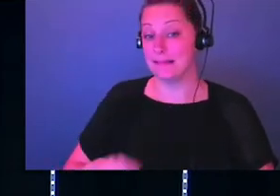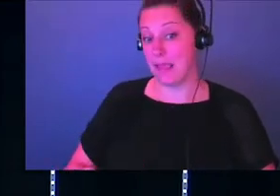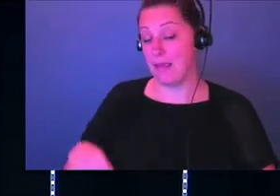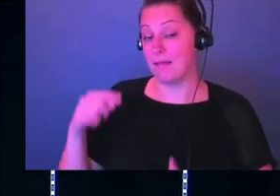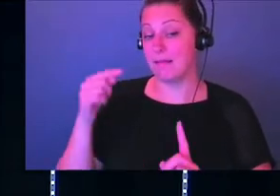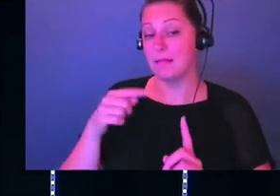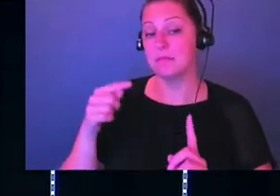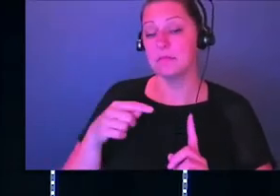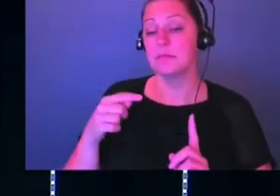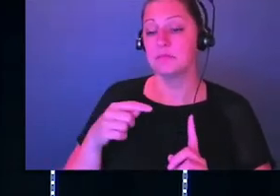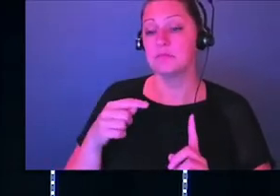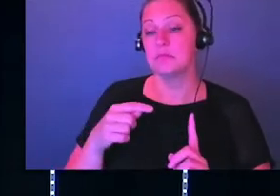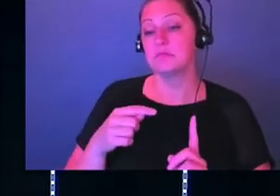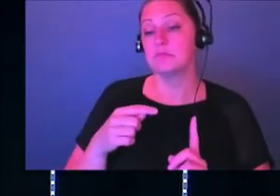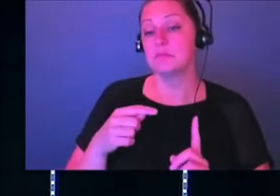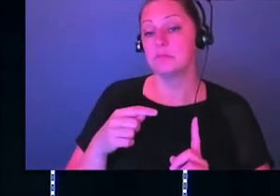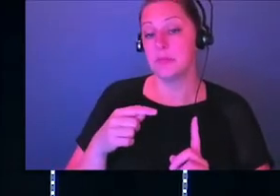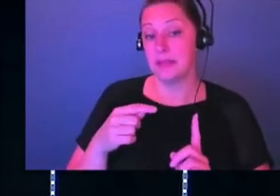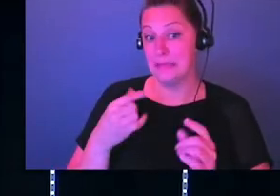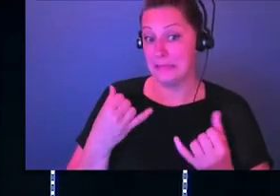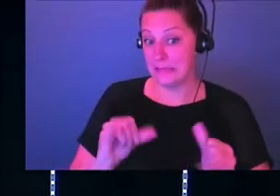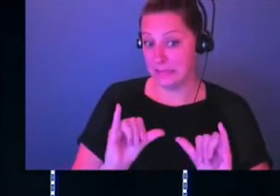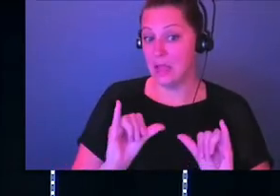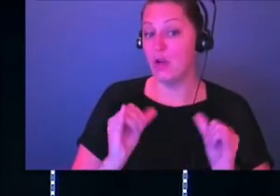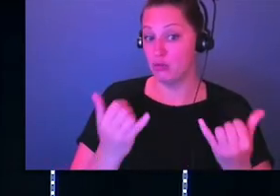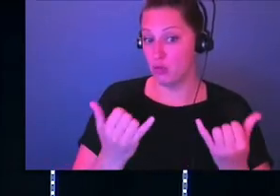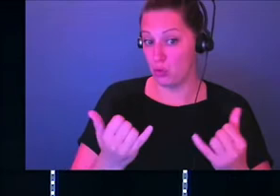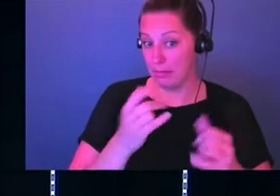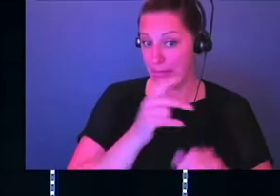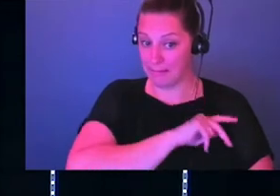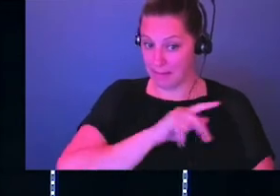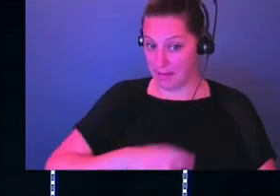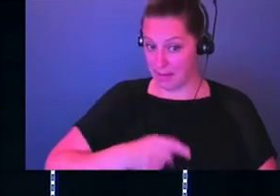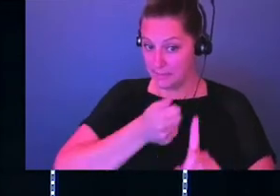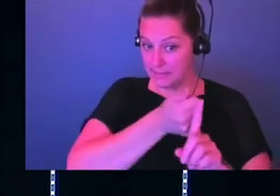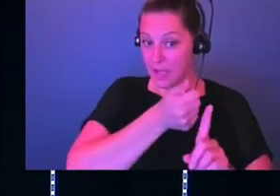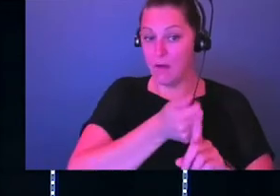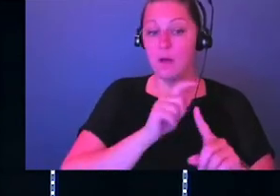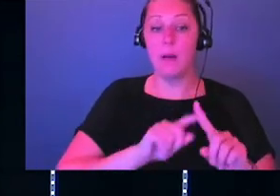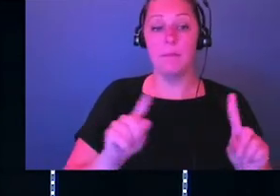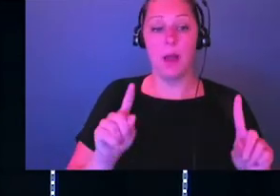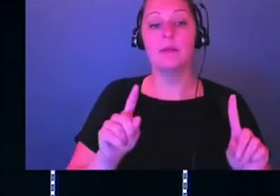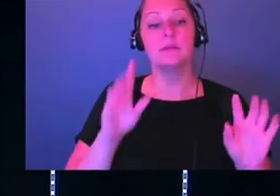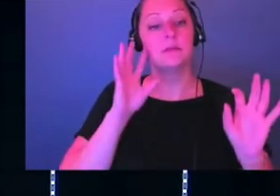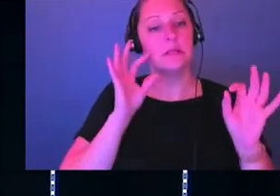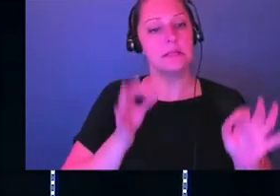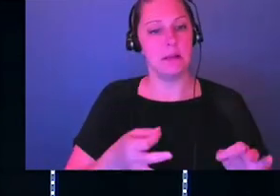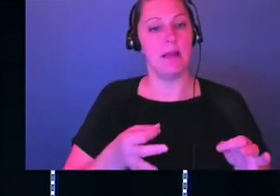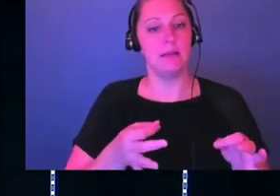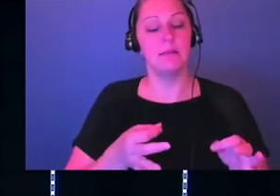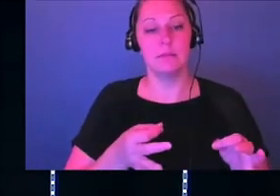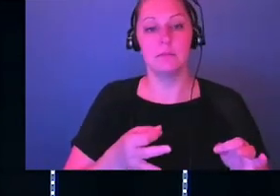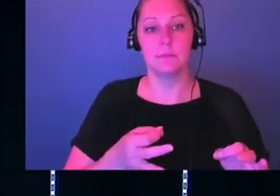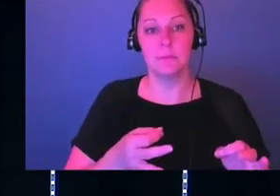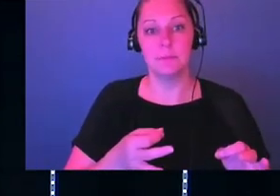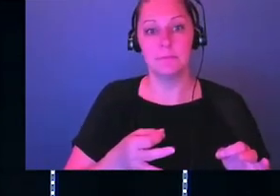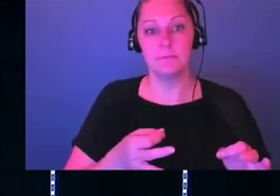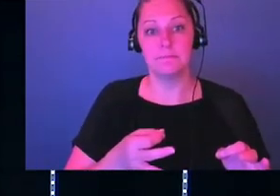start this off, is in a spot as king. He's still currently king, but he has just made the choice, the decision to